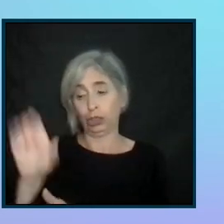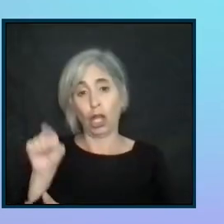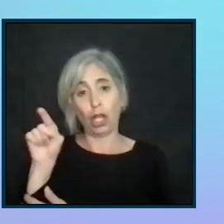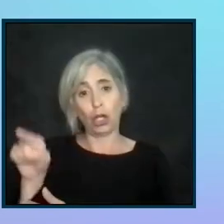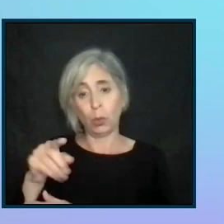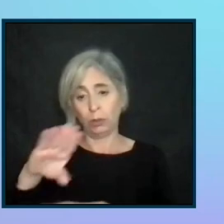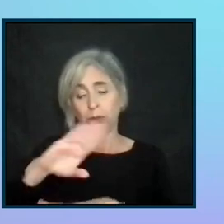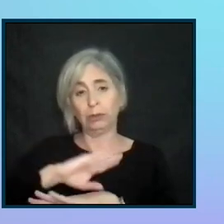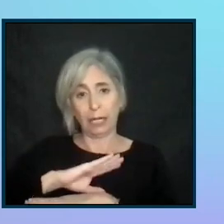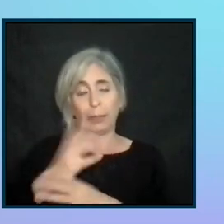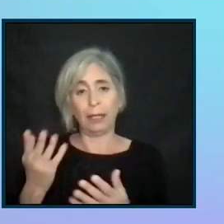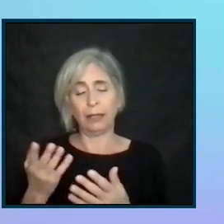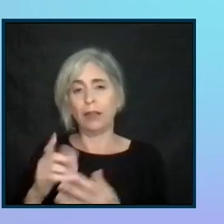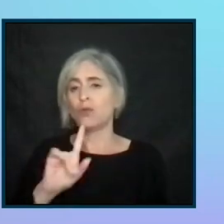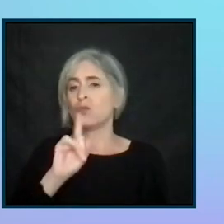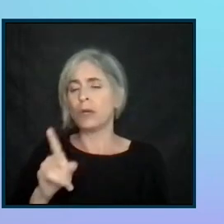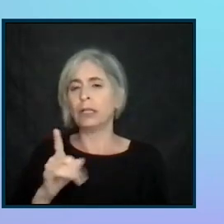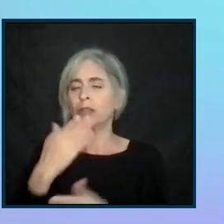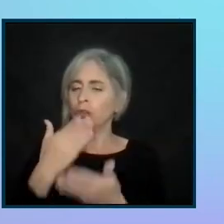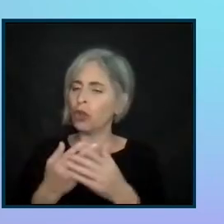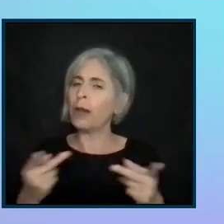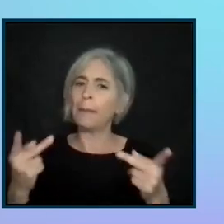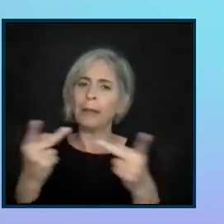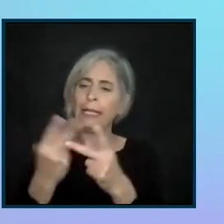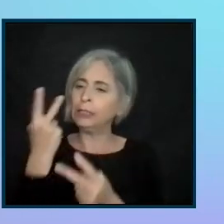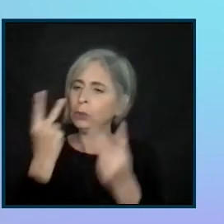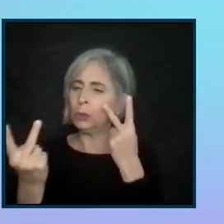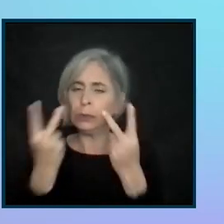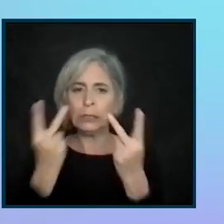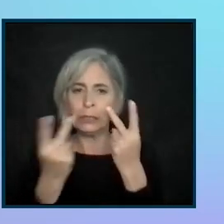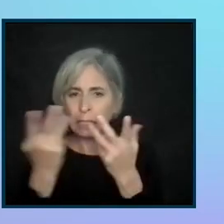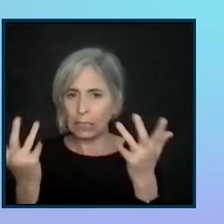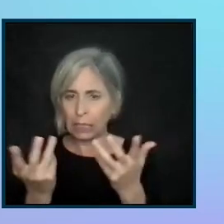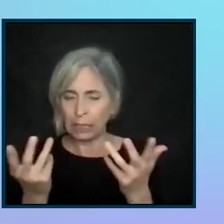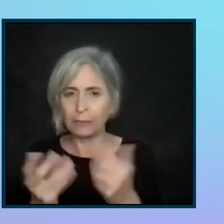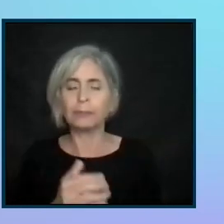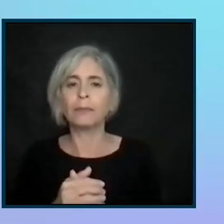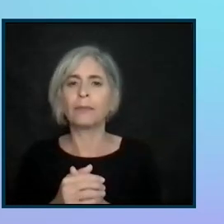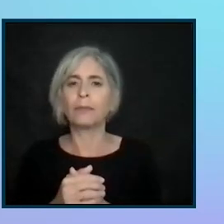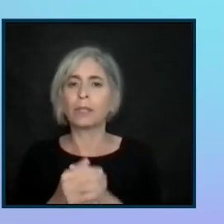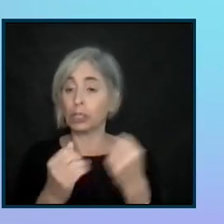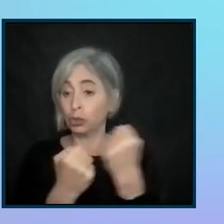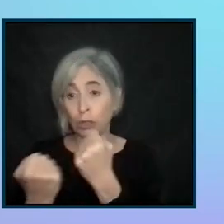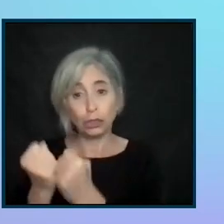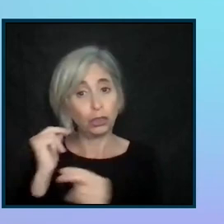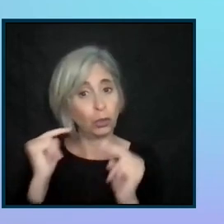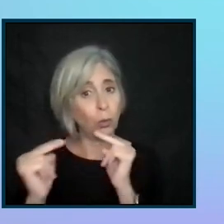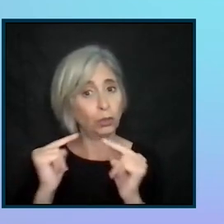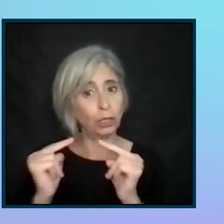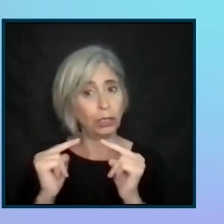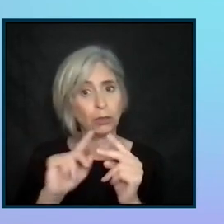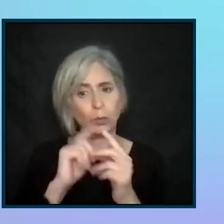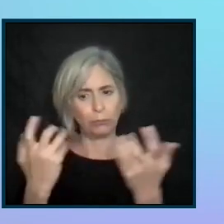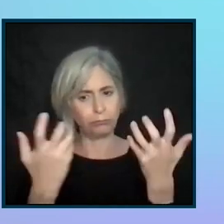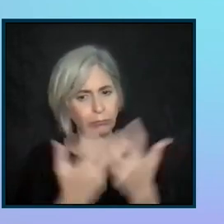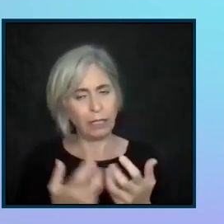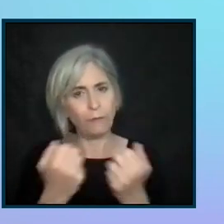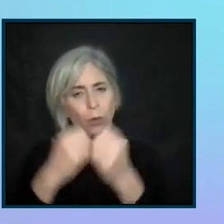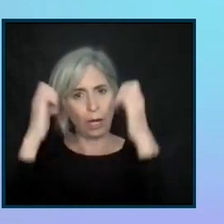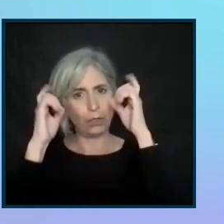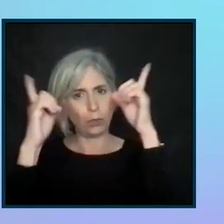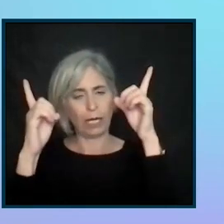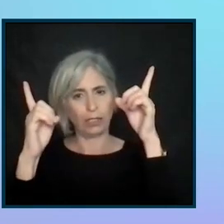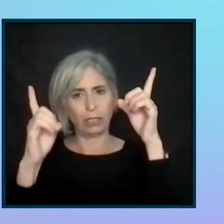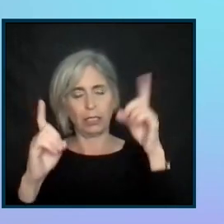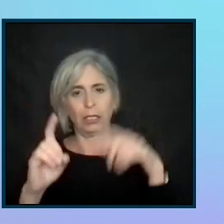settlement, a really good place to see, and structured negotiation is really well suited for education, because that's